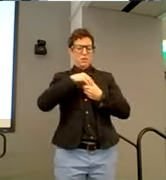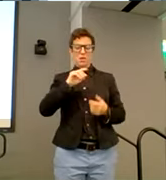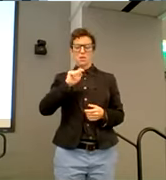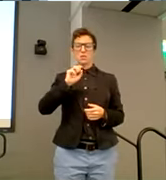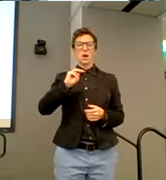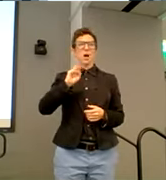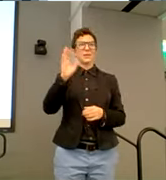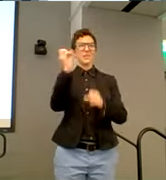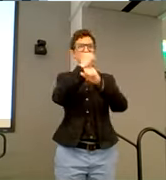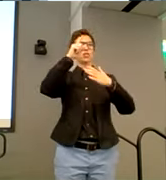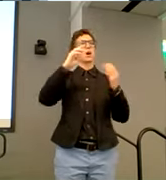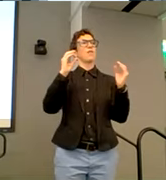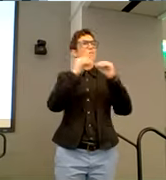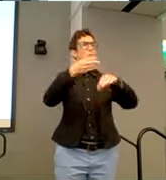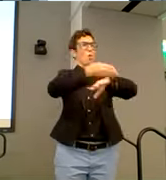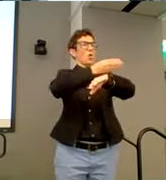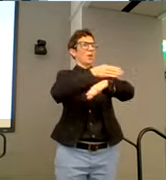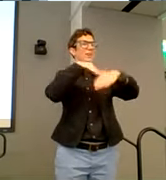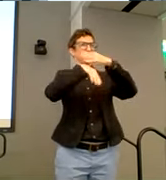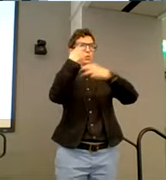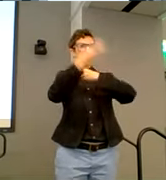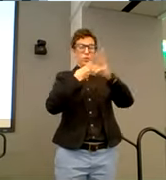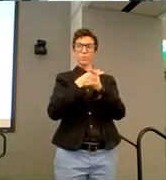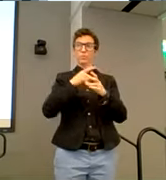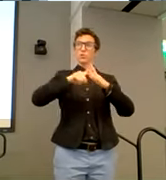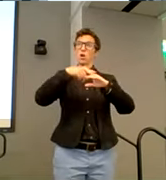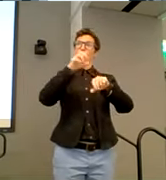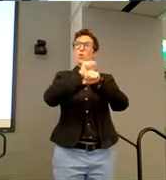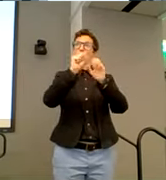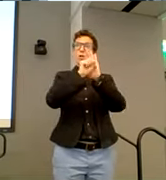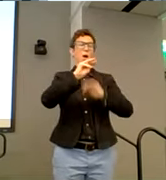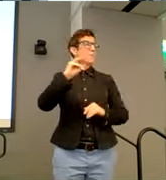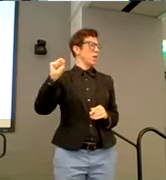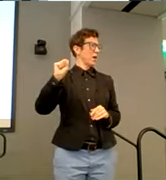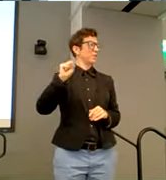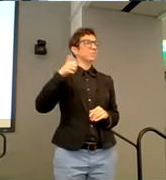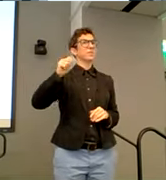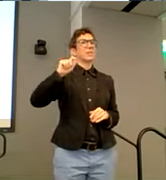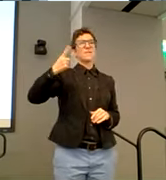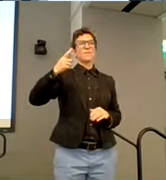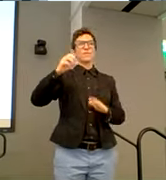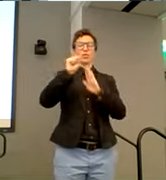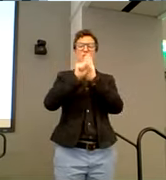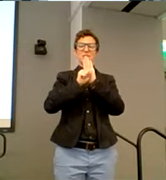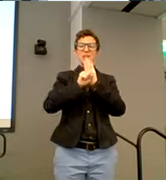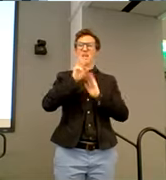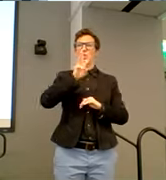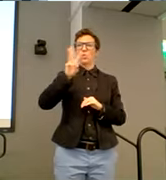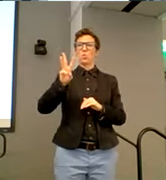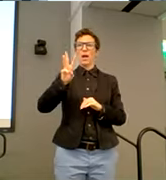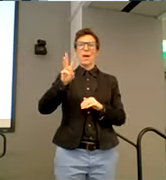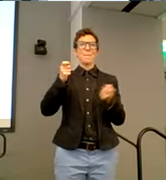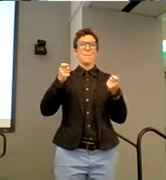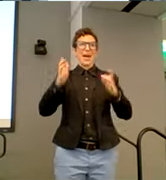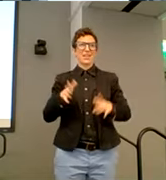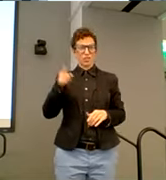accessible world. When Sarah began working at the Commonwealth, um, as the first state webmaster, she